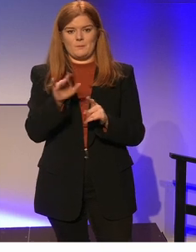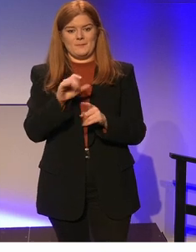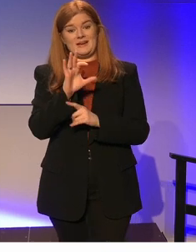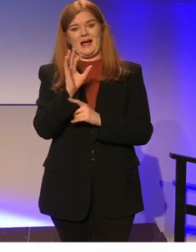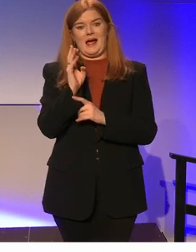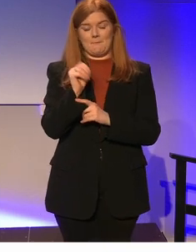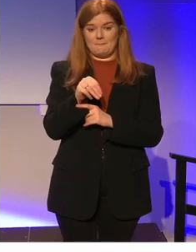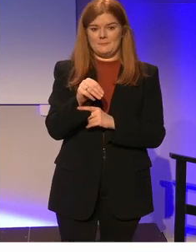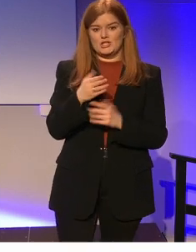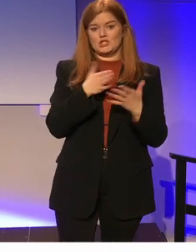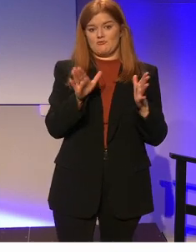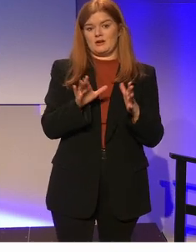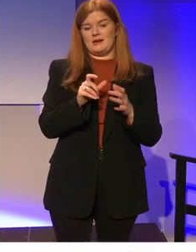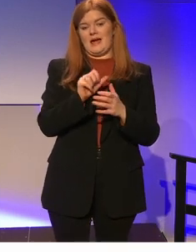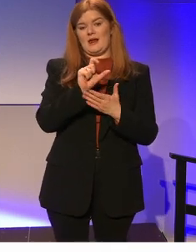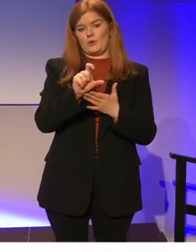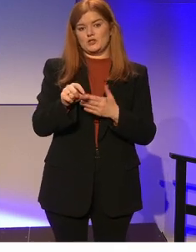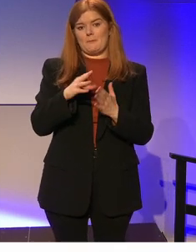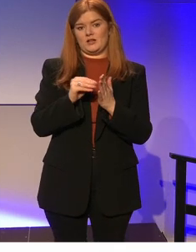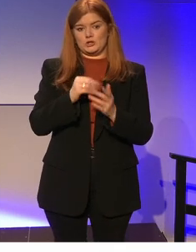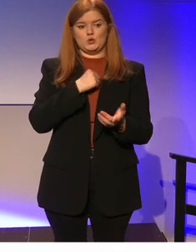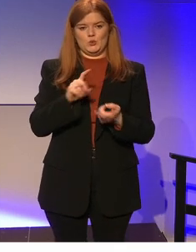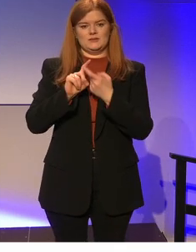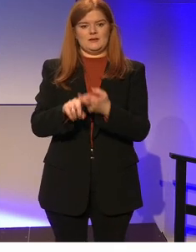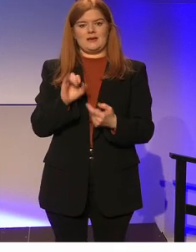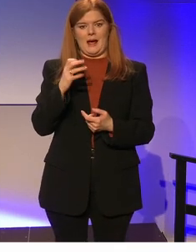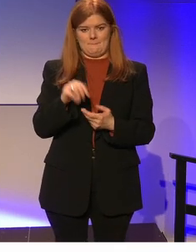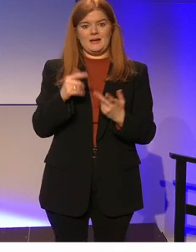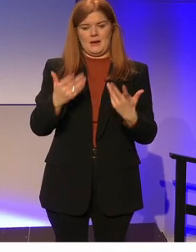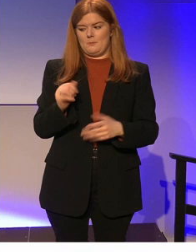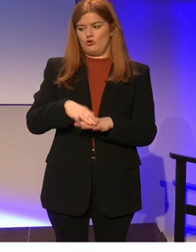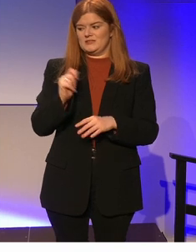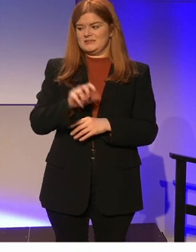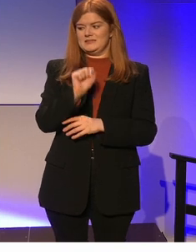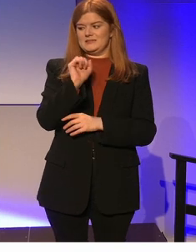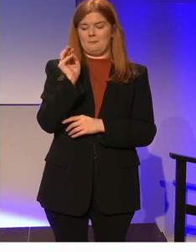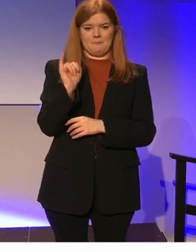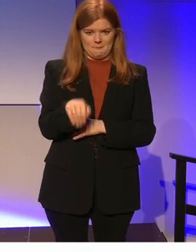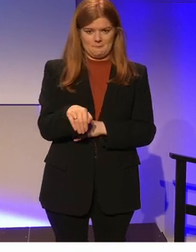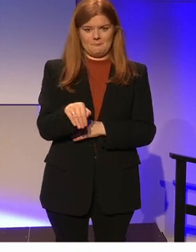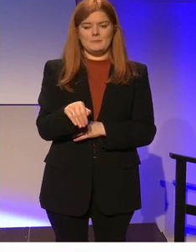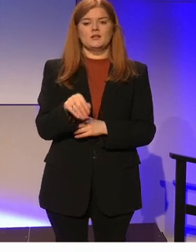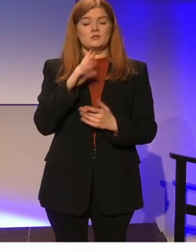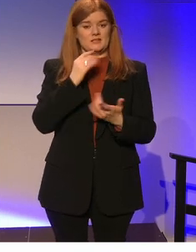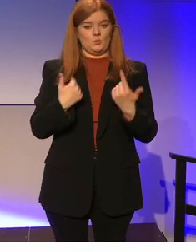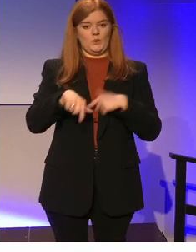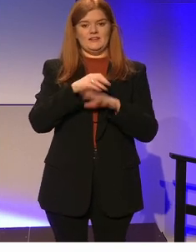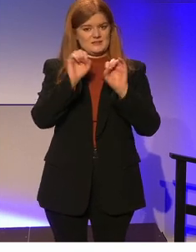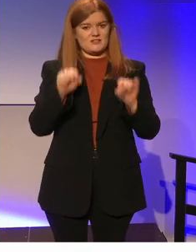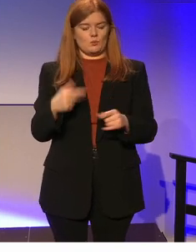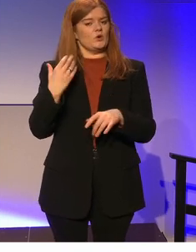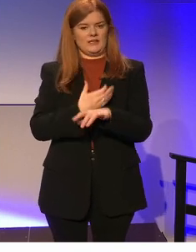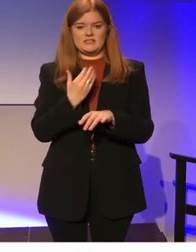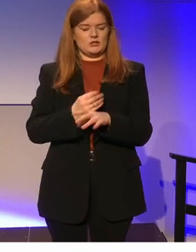GAM, the general allocation model to the SET-AM and more recently the SIM. So we are really as a system